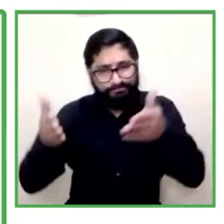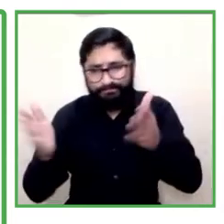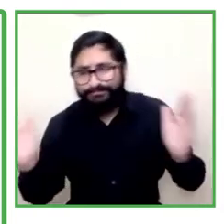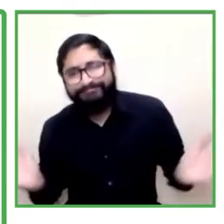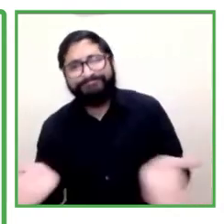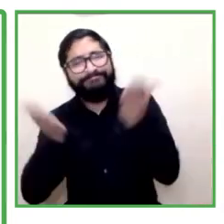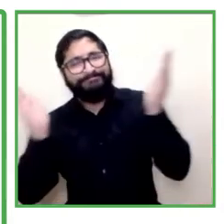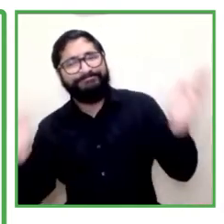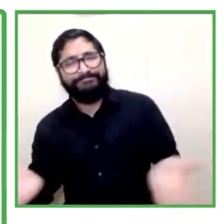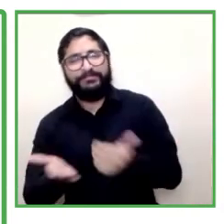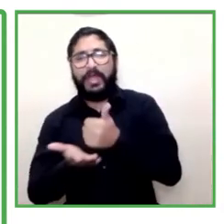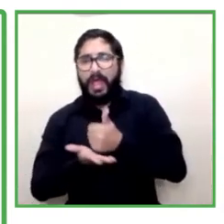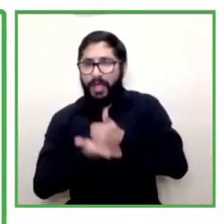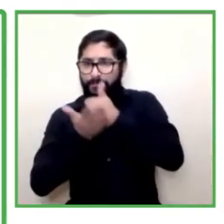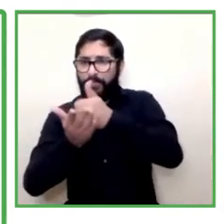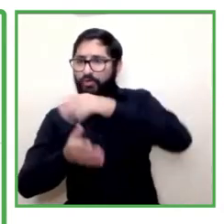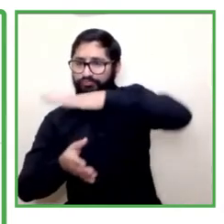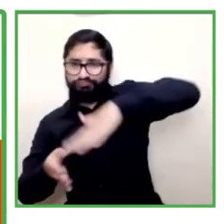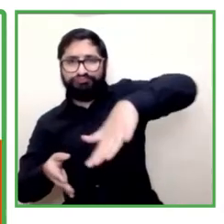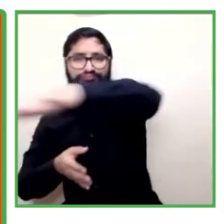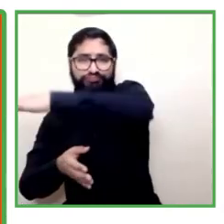so you thank so much